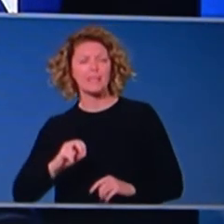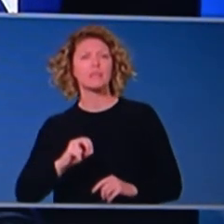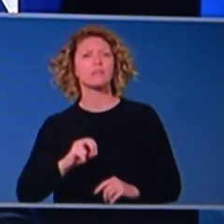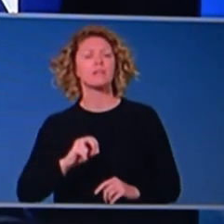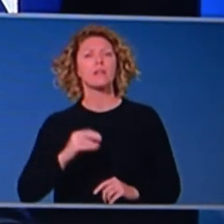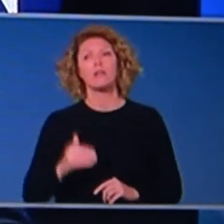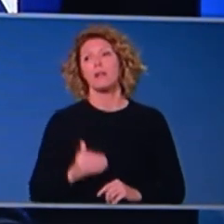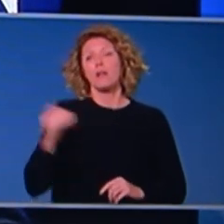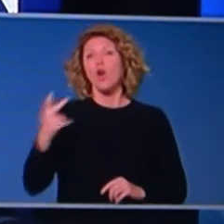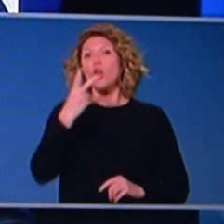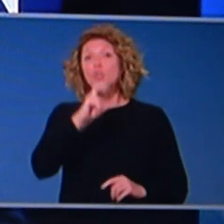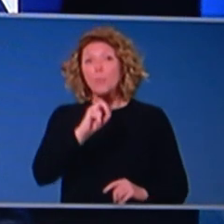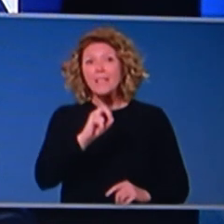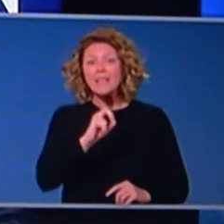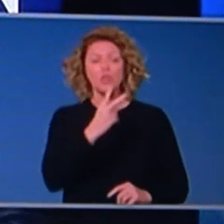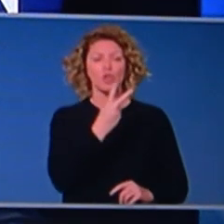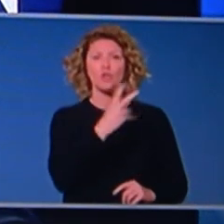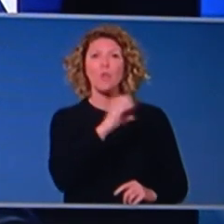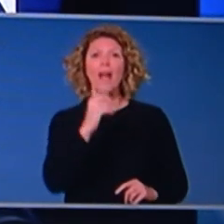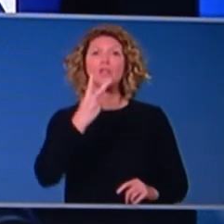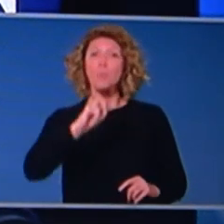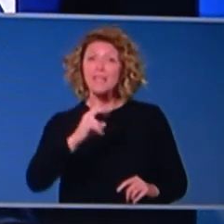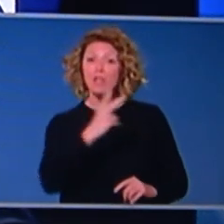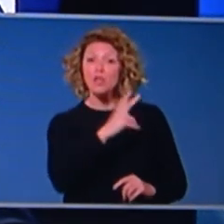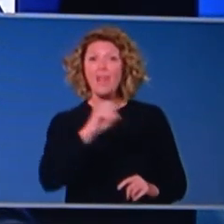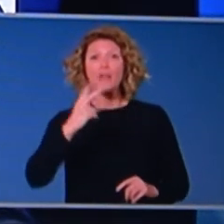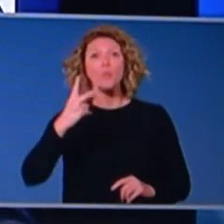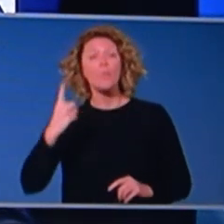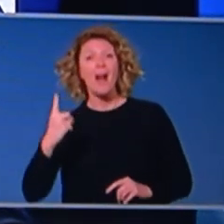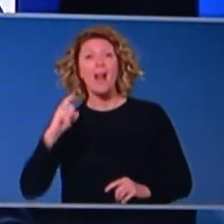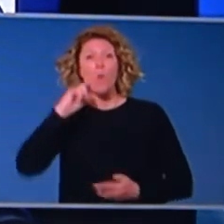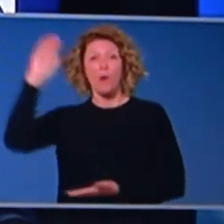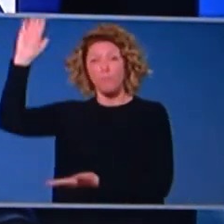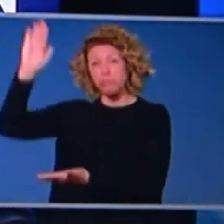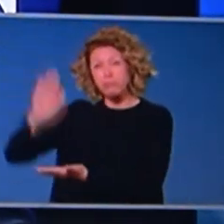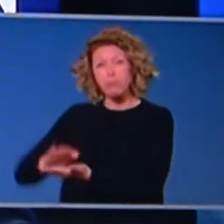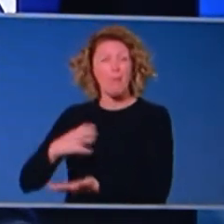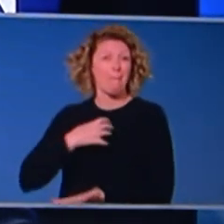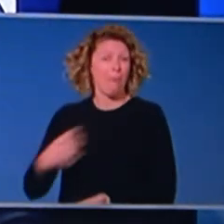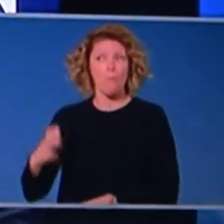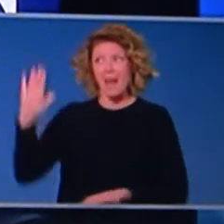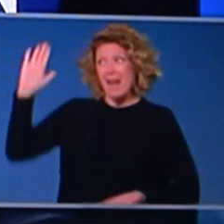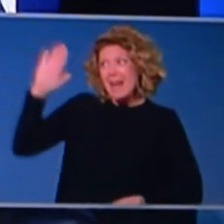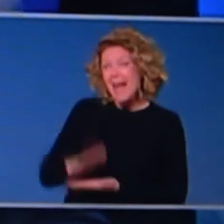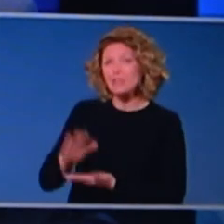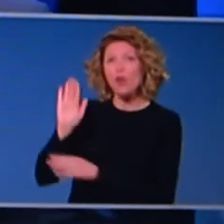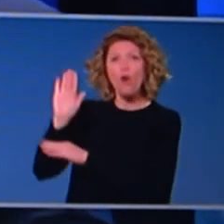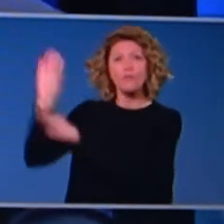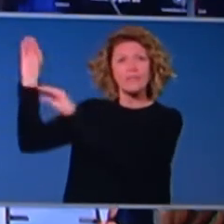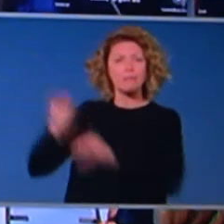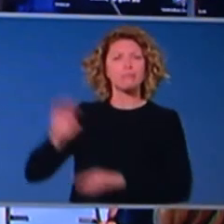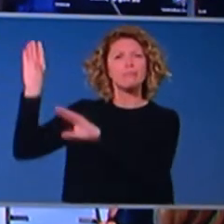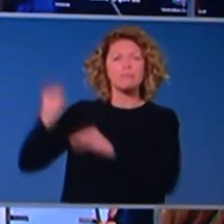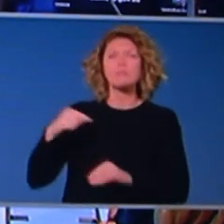an 85 per cent fall off those 18-19 levels as well. So they're quite significant falls. Thank you, Brendan.